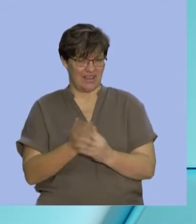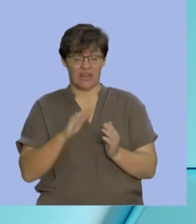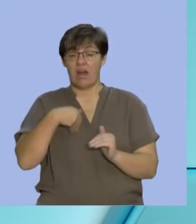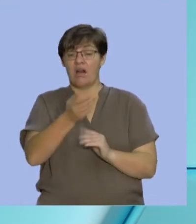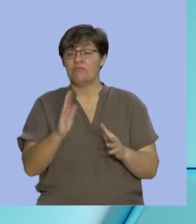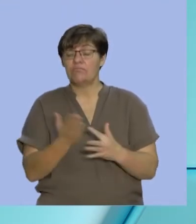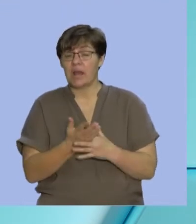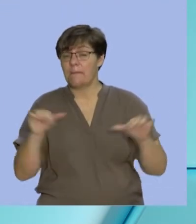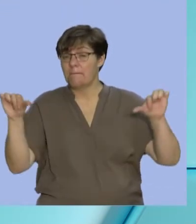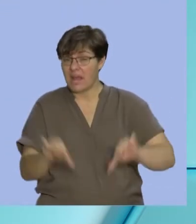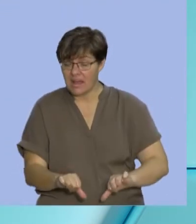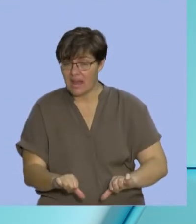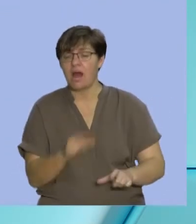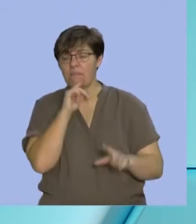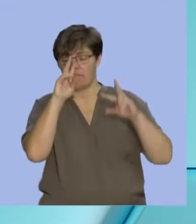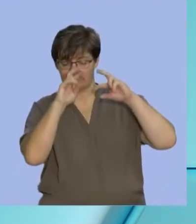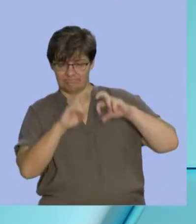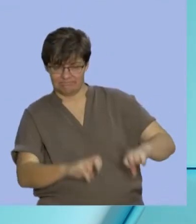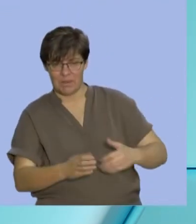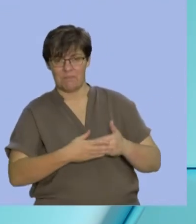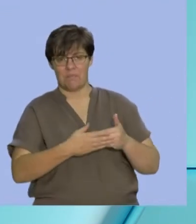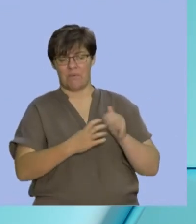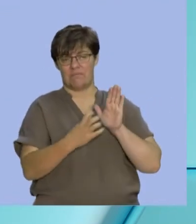we're going to explore some more Venn diagrams.